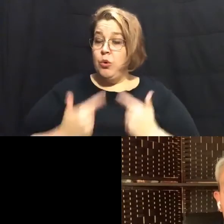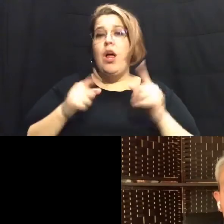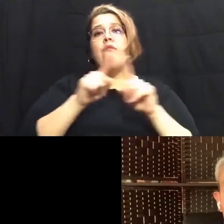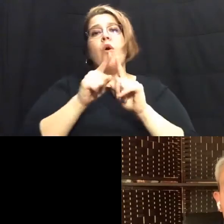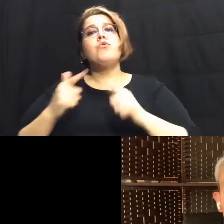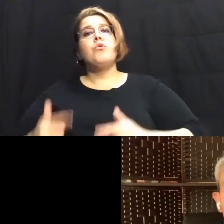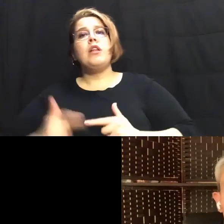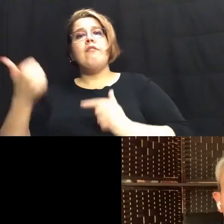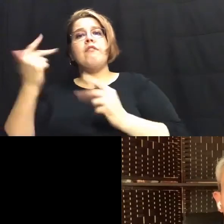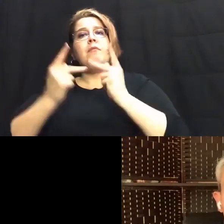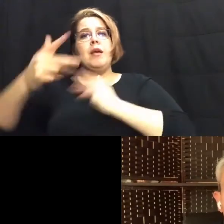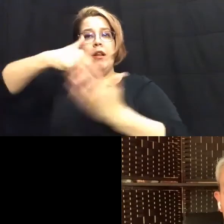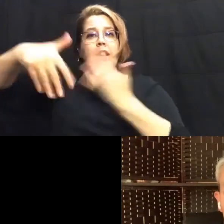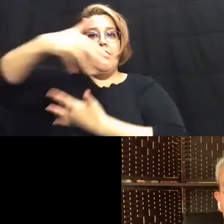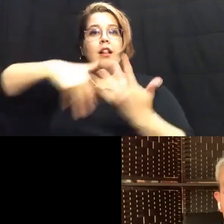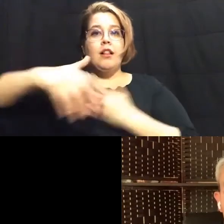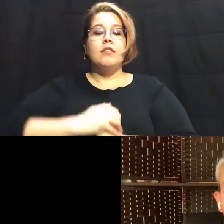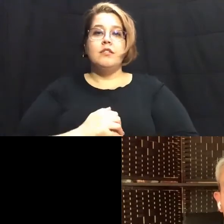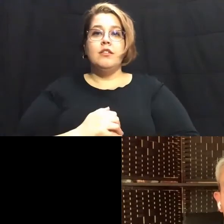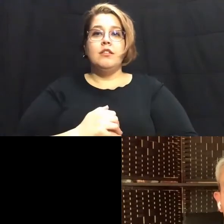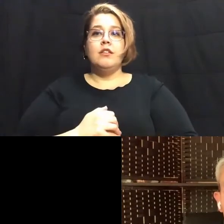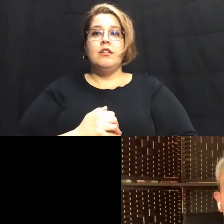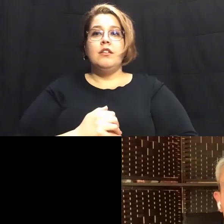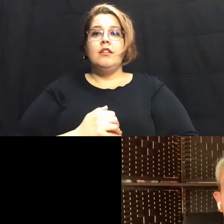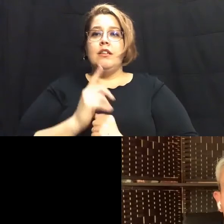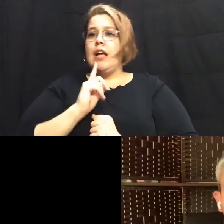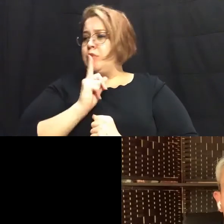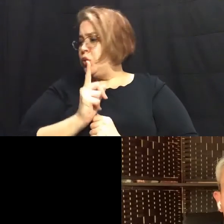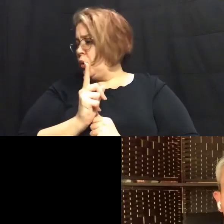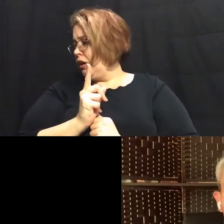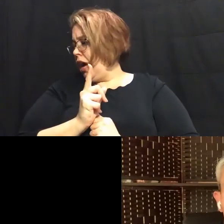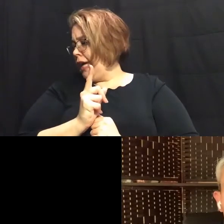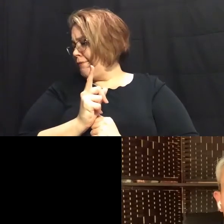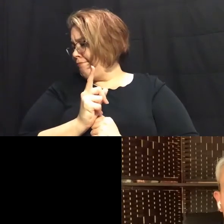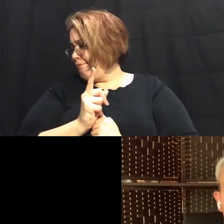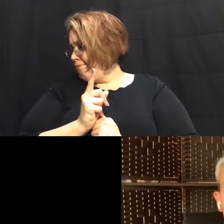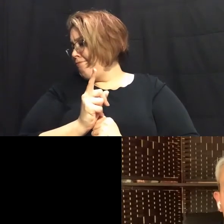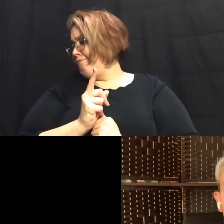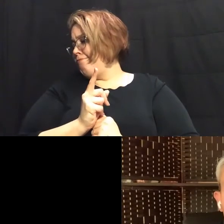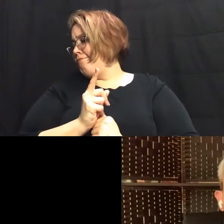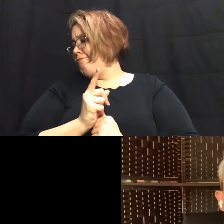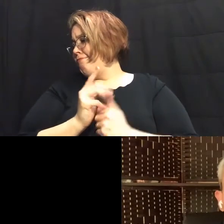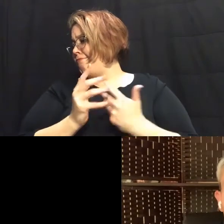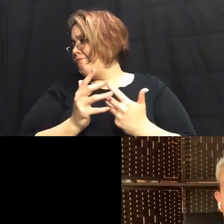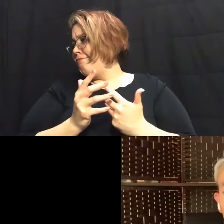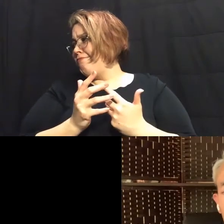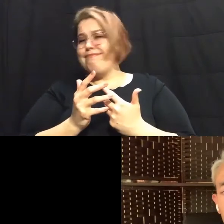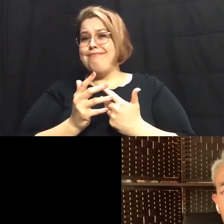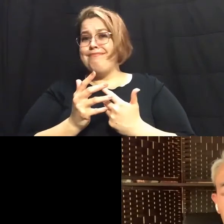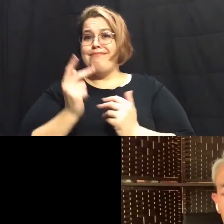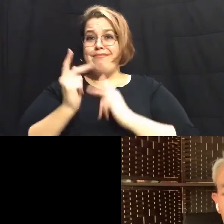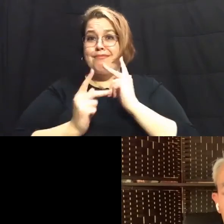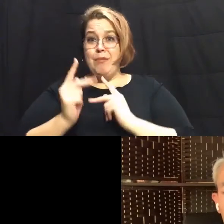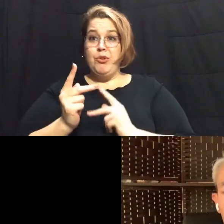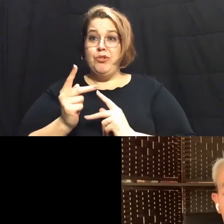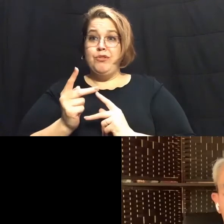those around you uh i'm sure uh that that uh there have been experiences by people who are